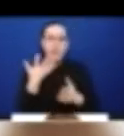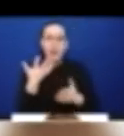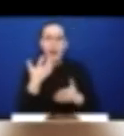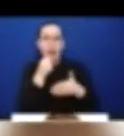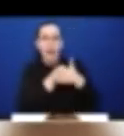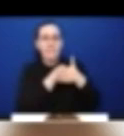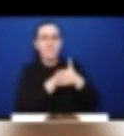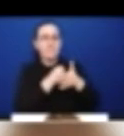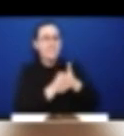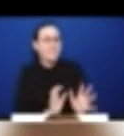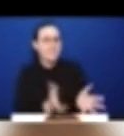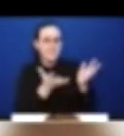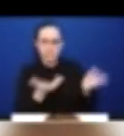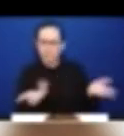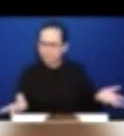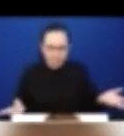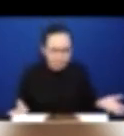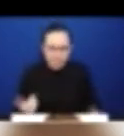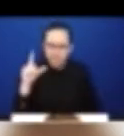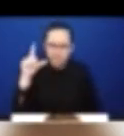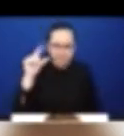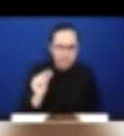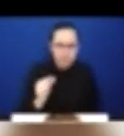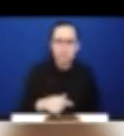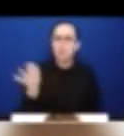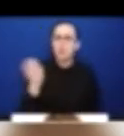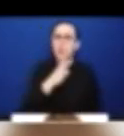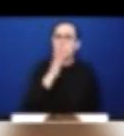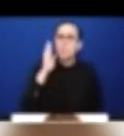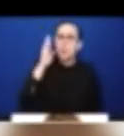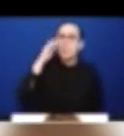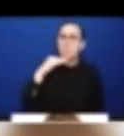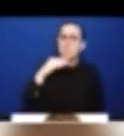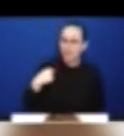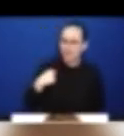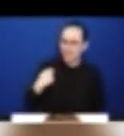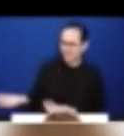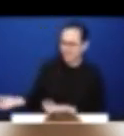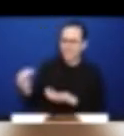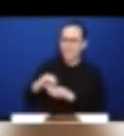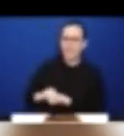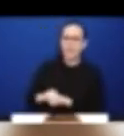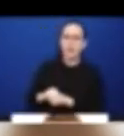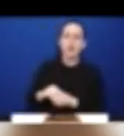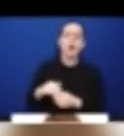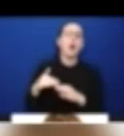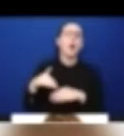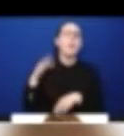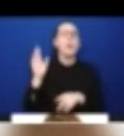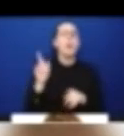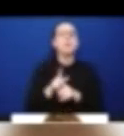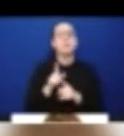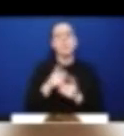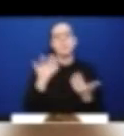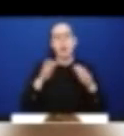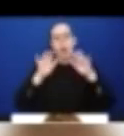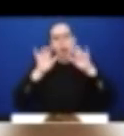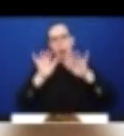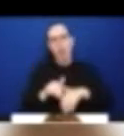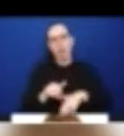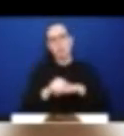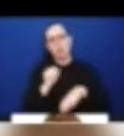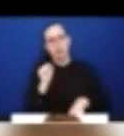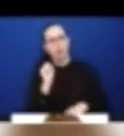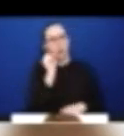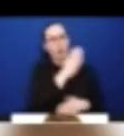within the context of school boards, writing letters to political leaders, and the media. The